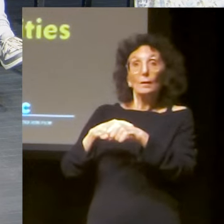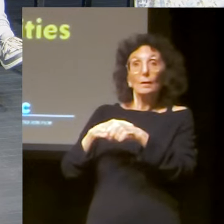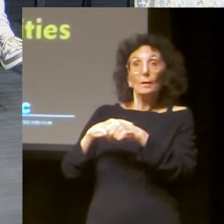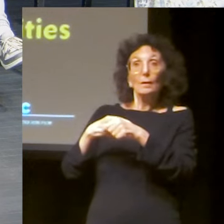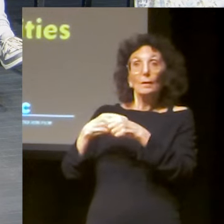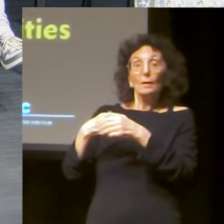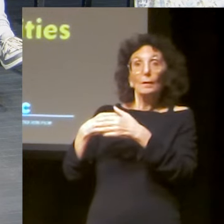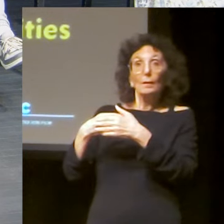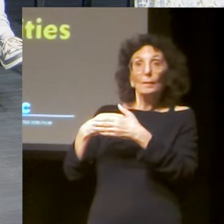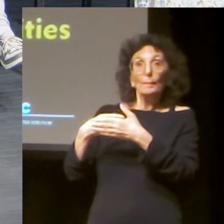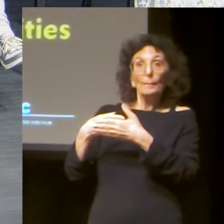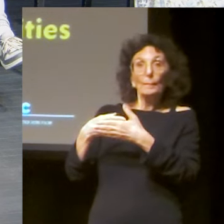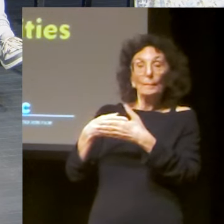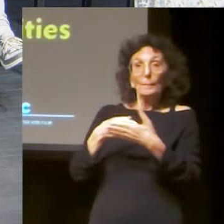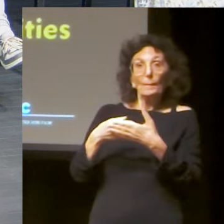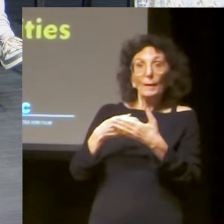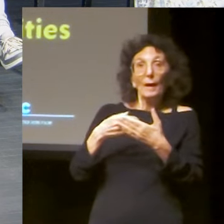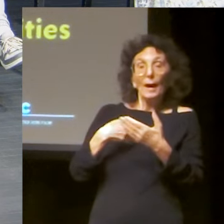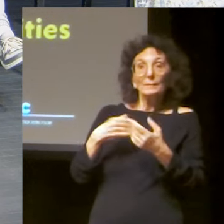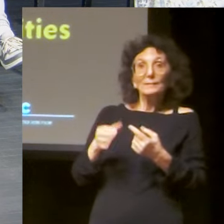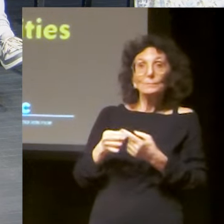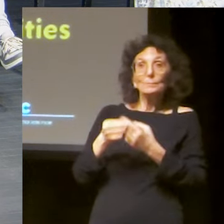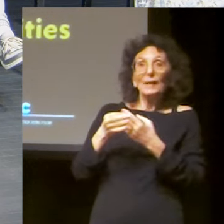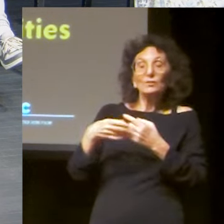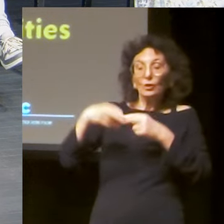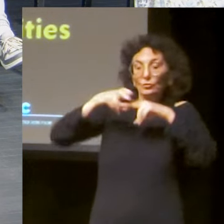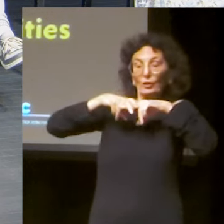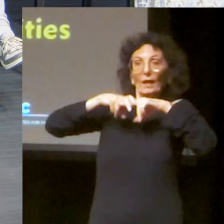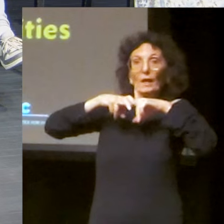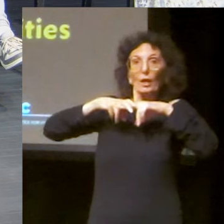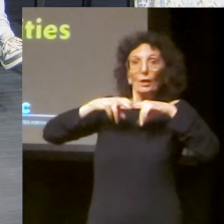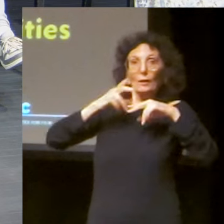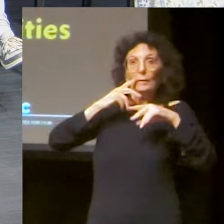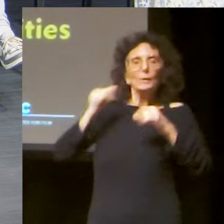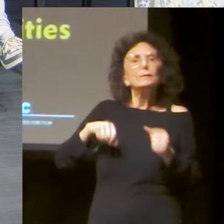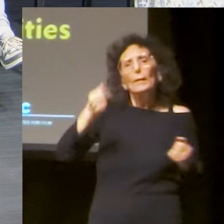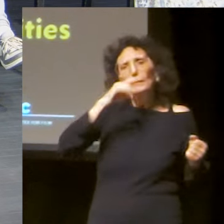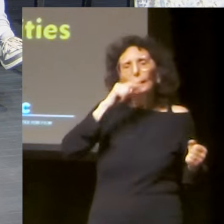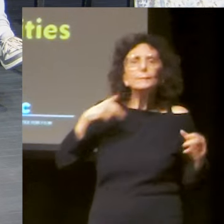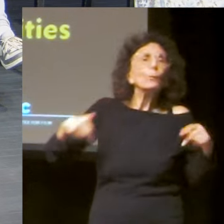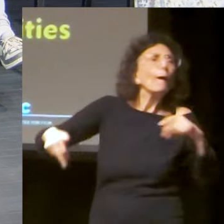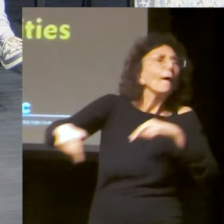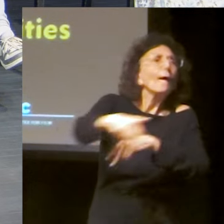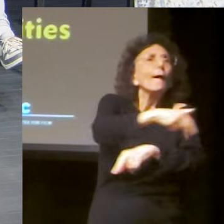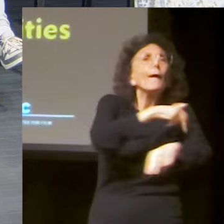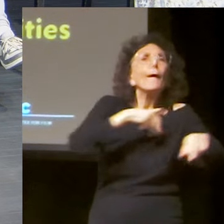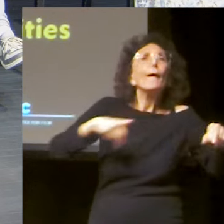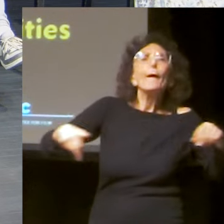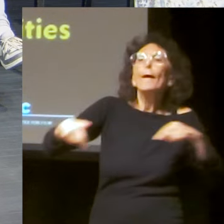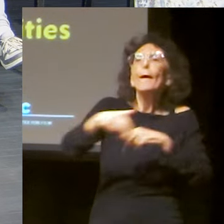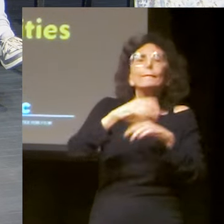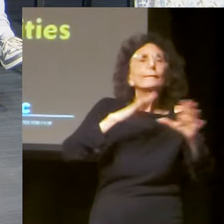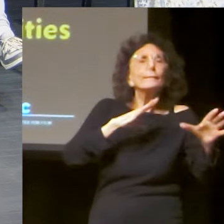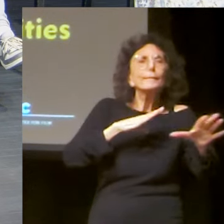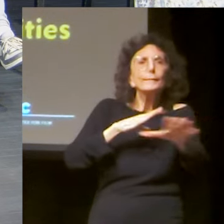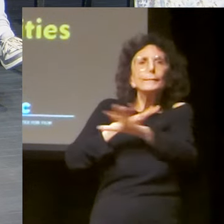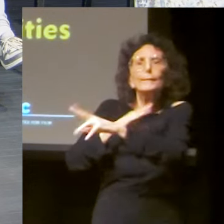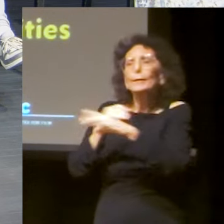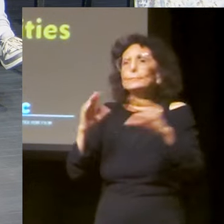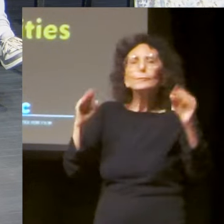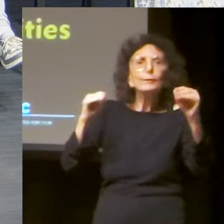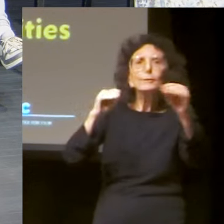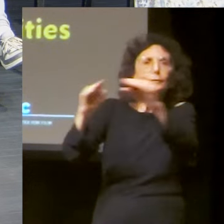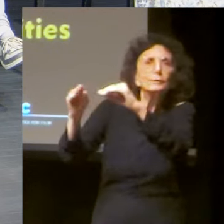the head stop program. And he was the first baby, they said, that had to come with a specialized